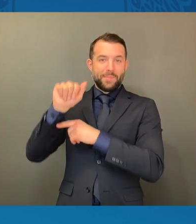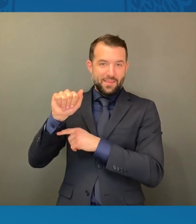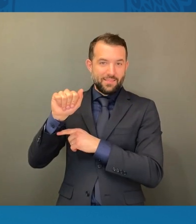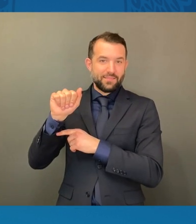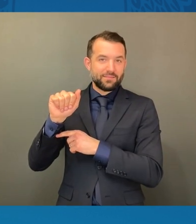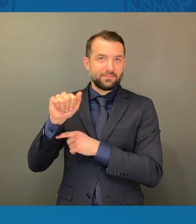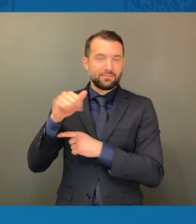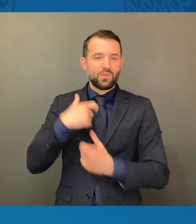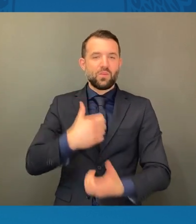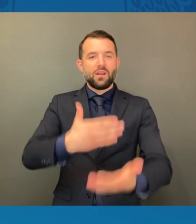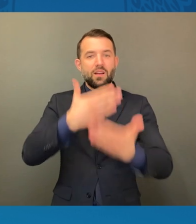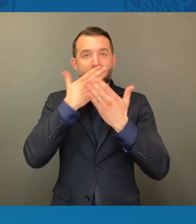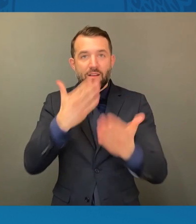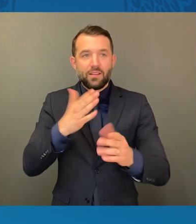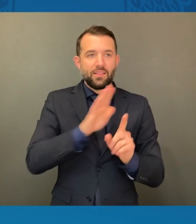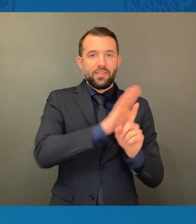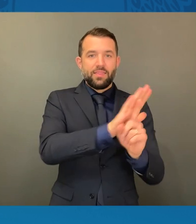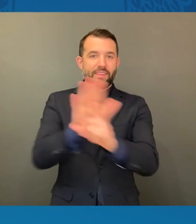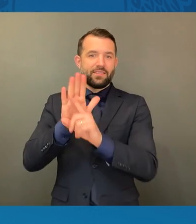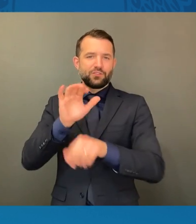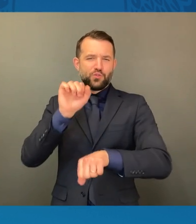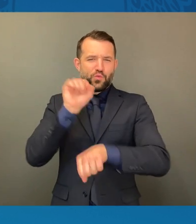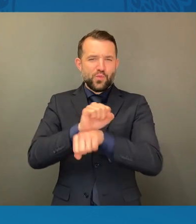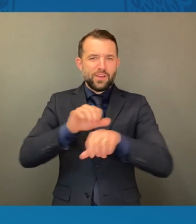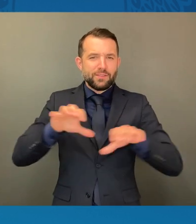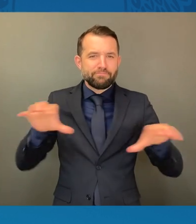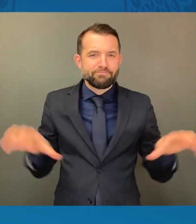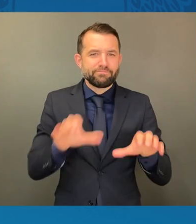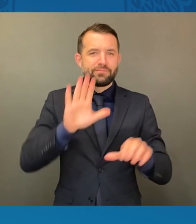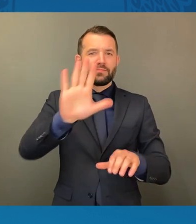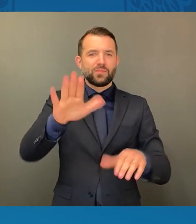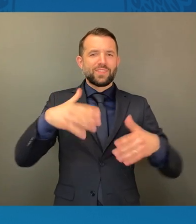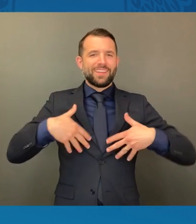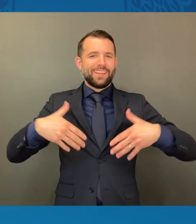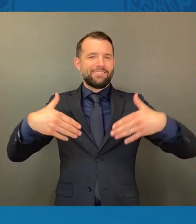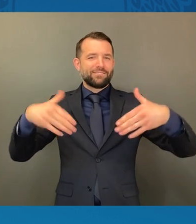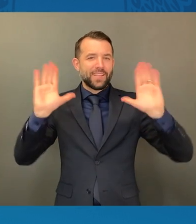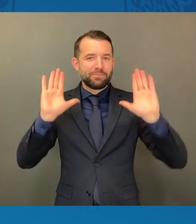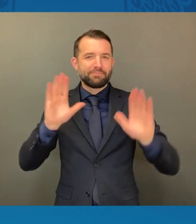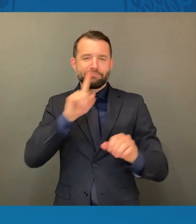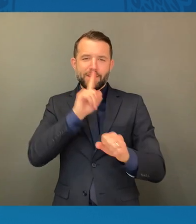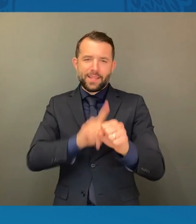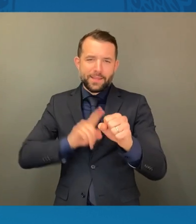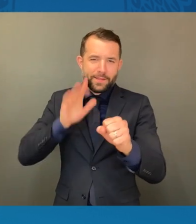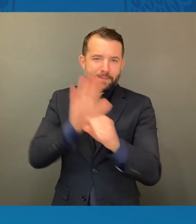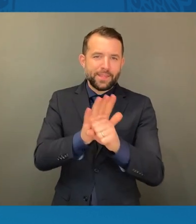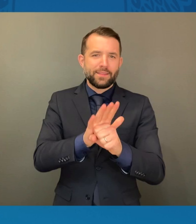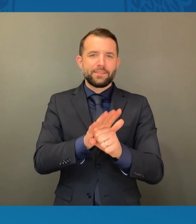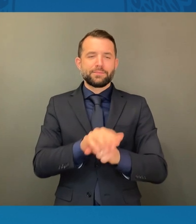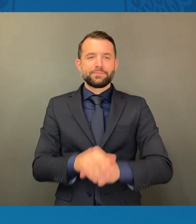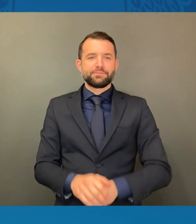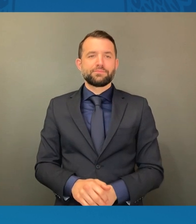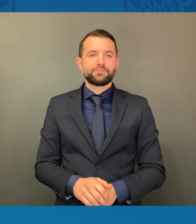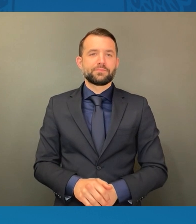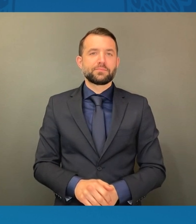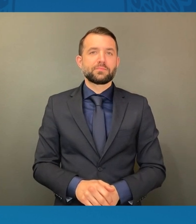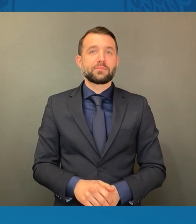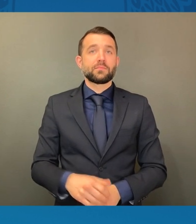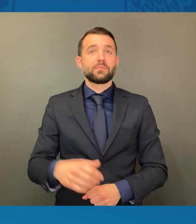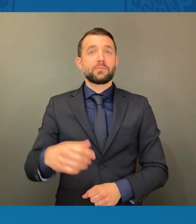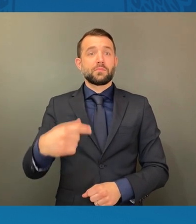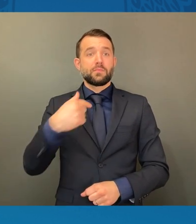work, your sacrifice and your dedication. And I have come here today